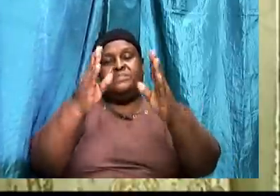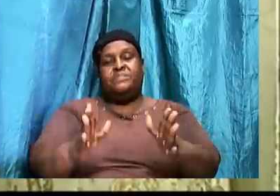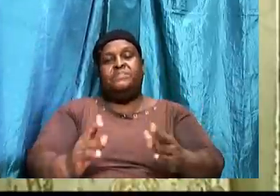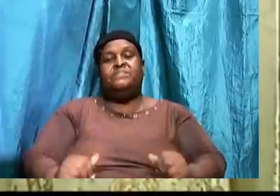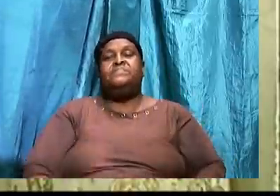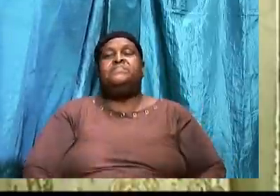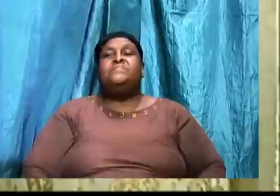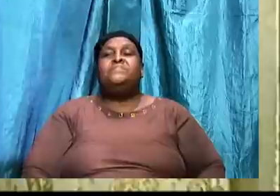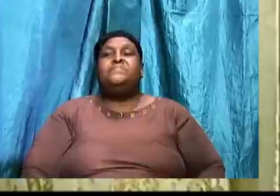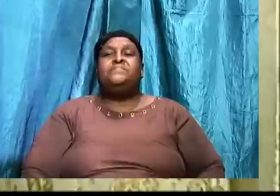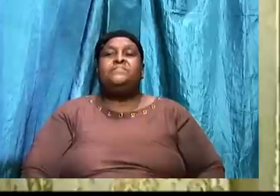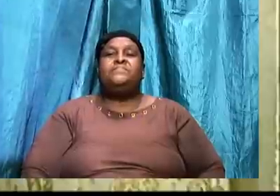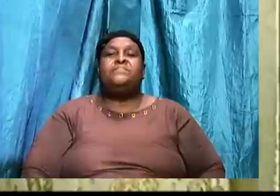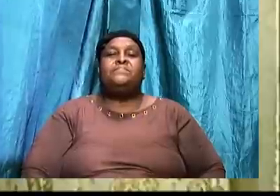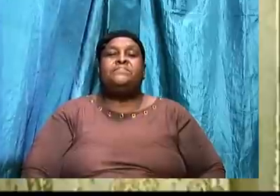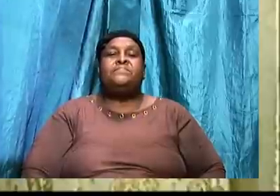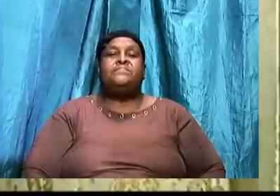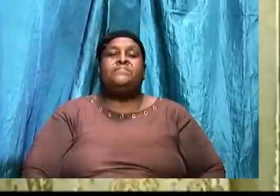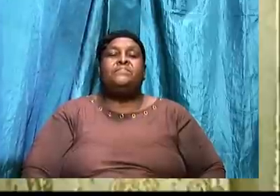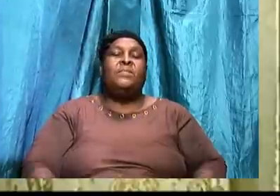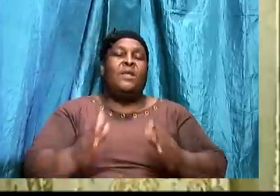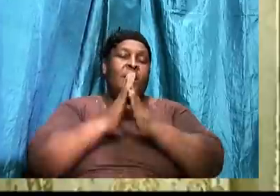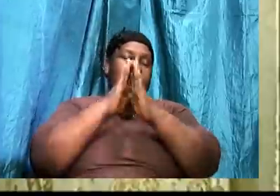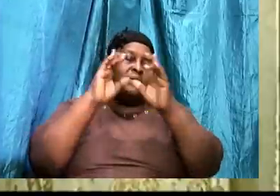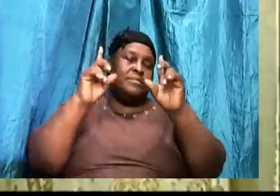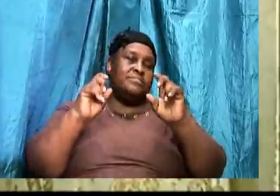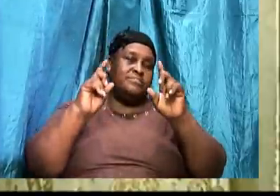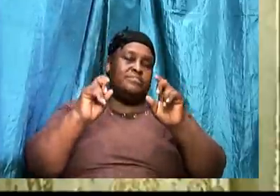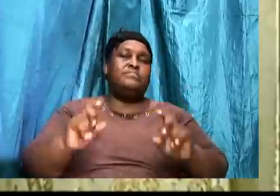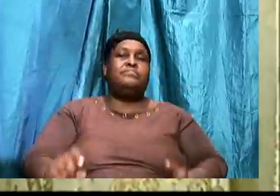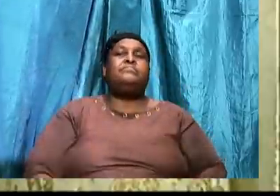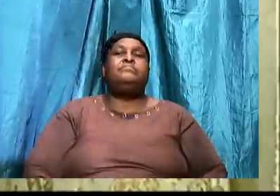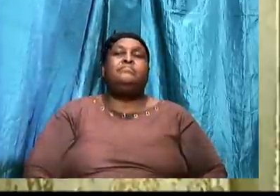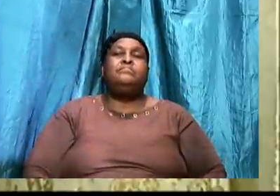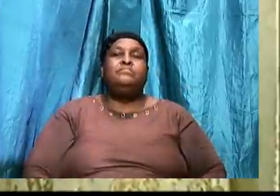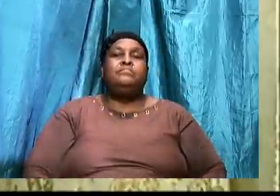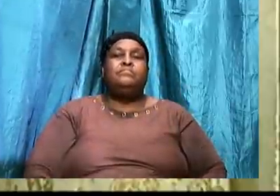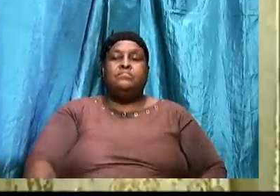But I also want to ask us a question. Let us turn to Hebrews 7.